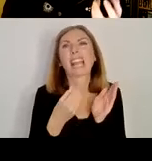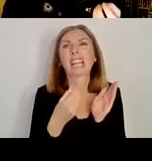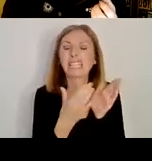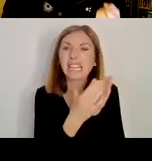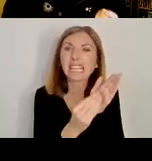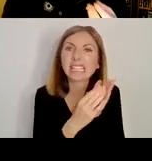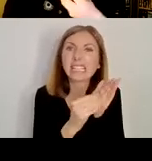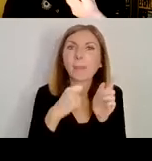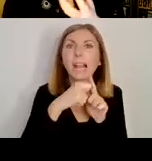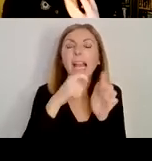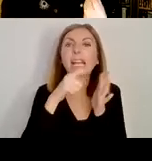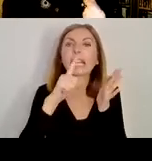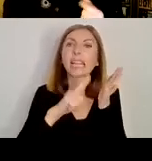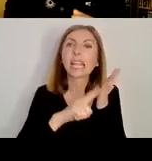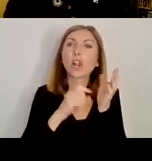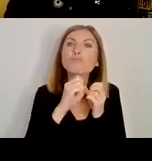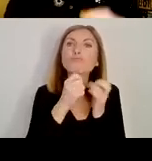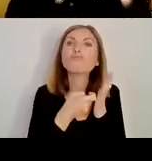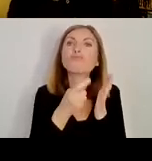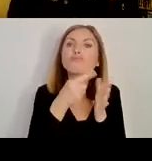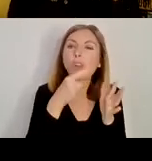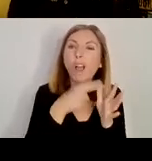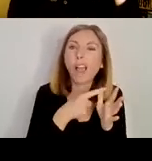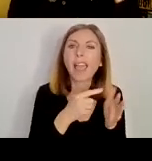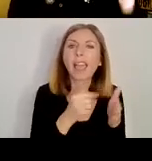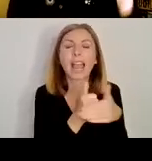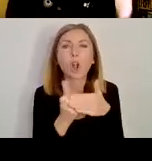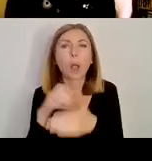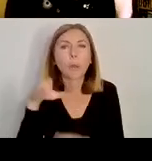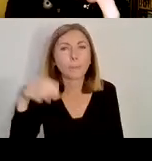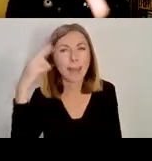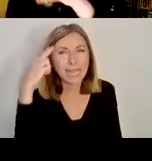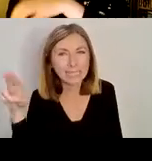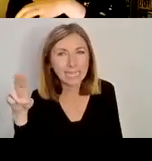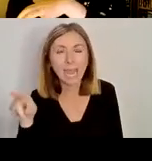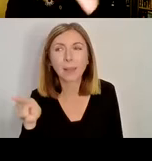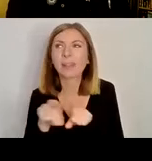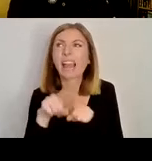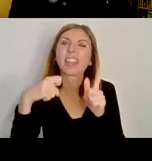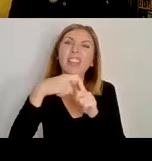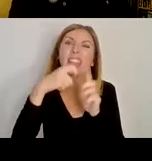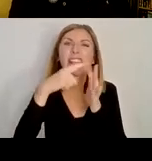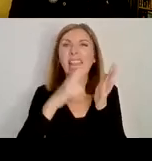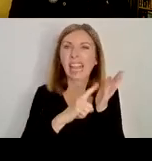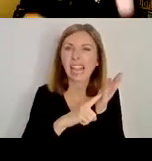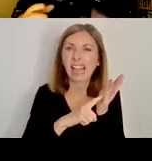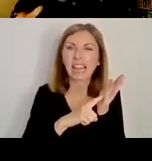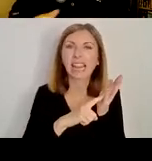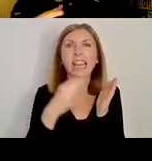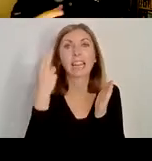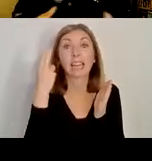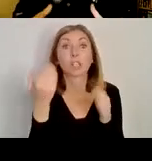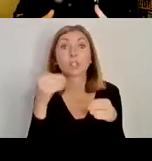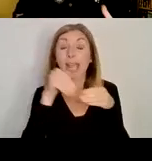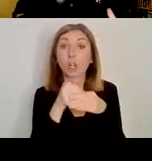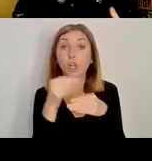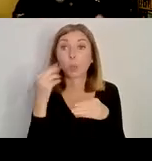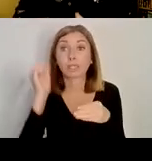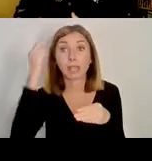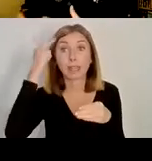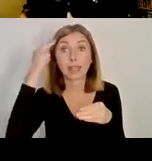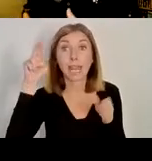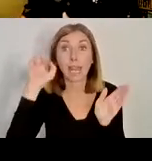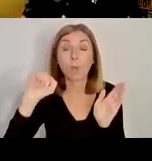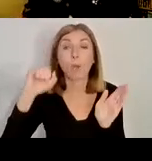Kilbride place names, quite common ones, where you've got, you know, the Kil and then the name of a saint. So they're a way for us maybe to trace